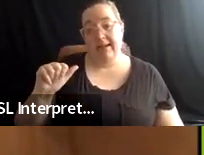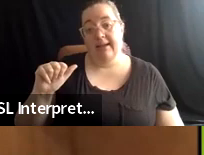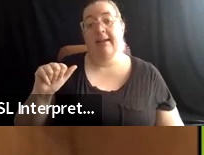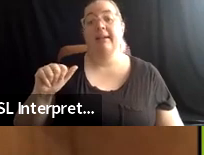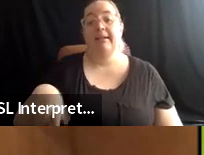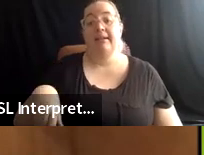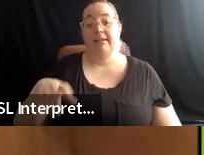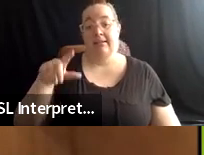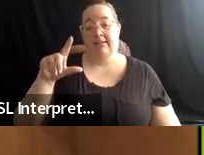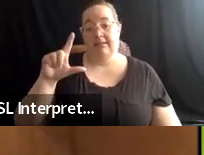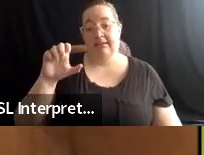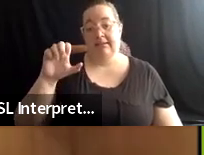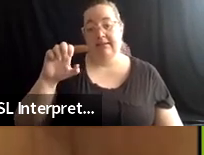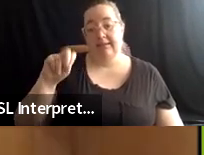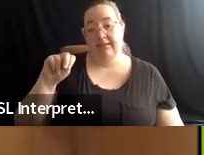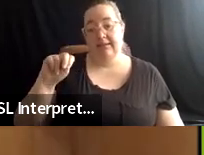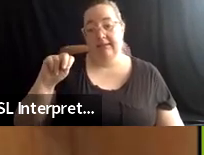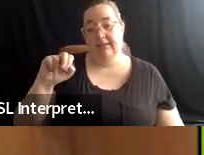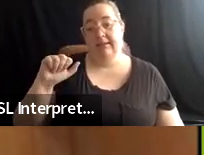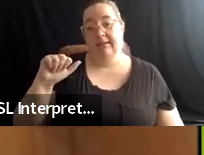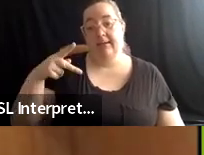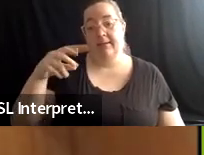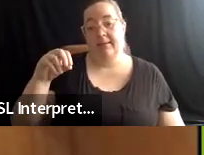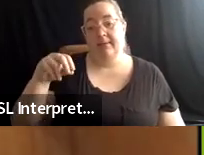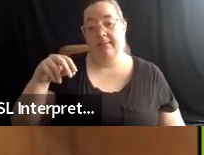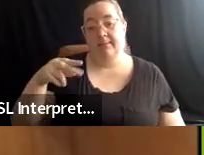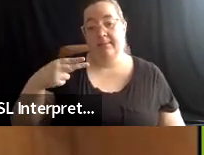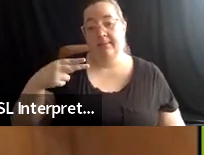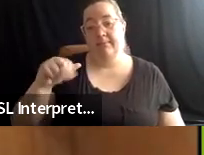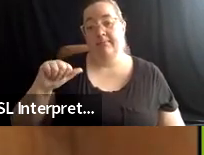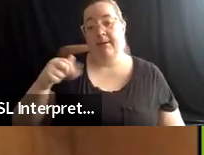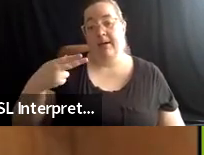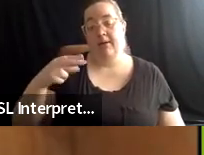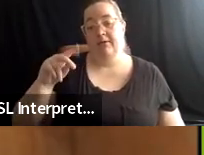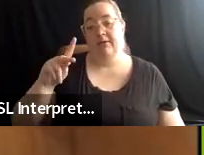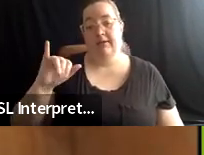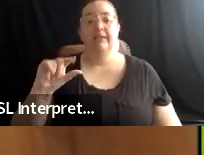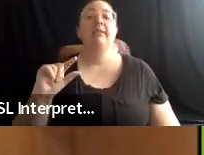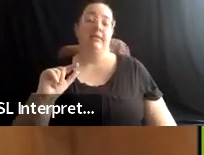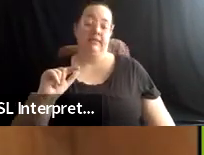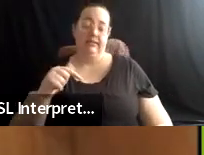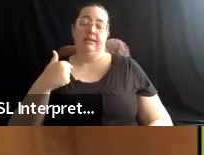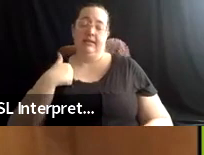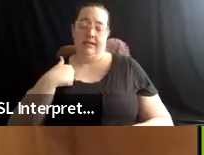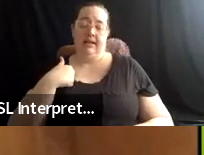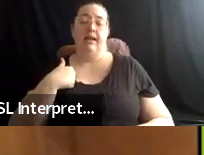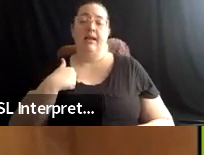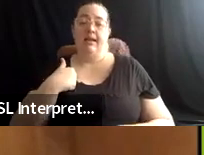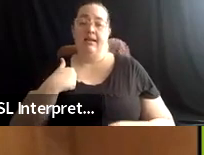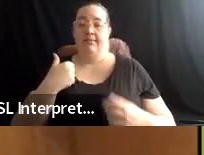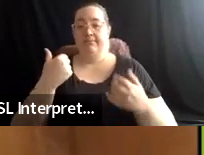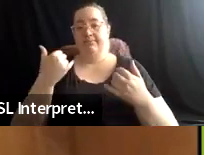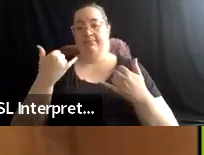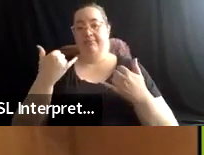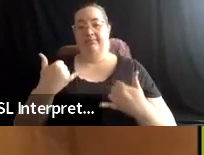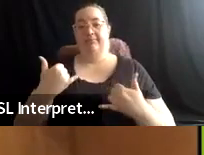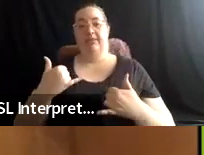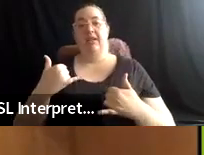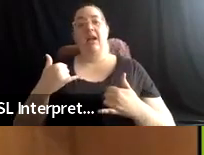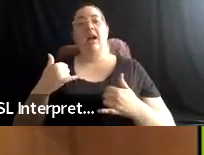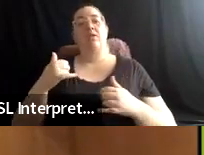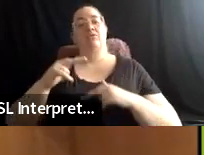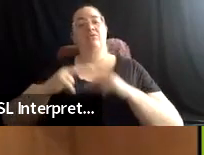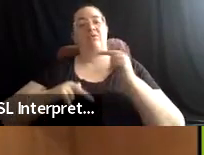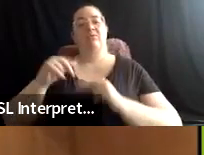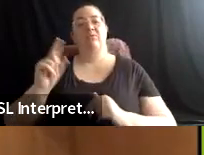the Ronald O. Perelman Performing Arts Center that is under construction at the World Trade Center. I'm a theater director by